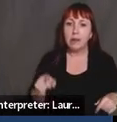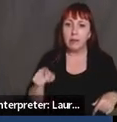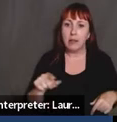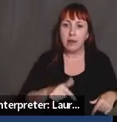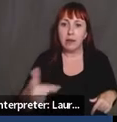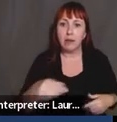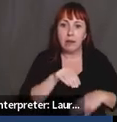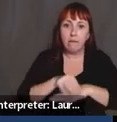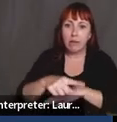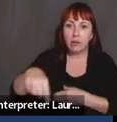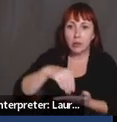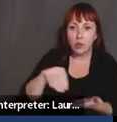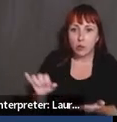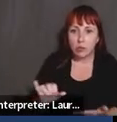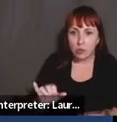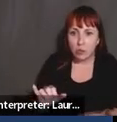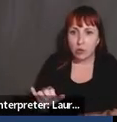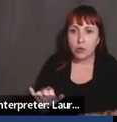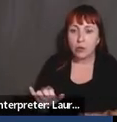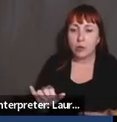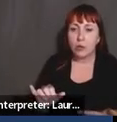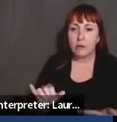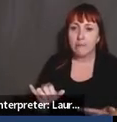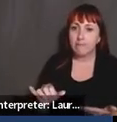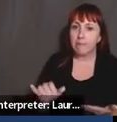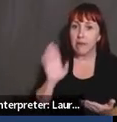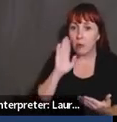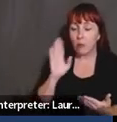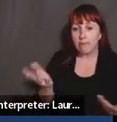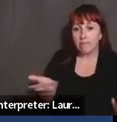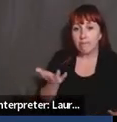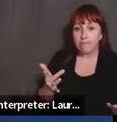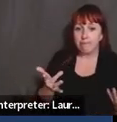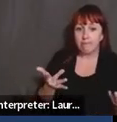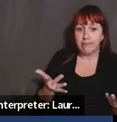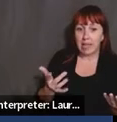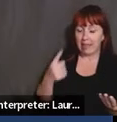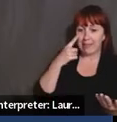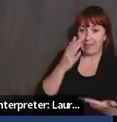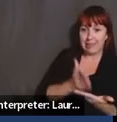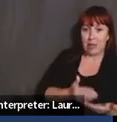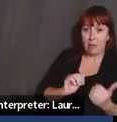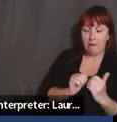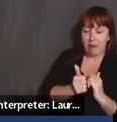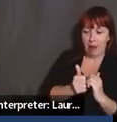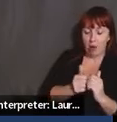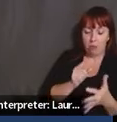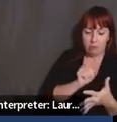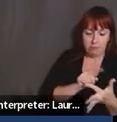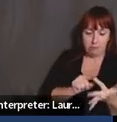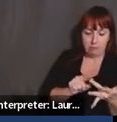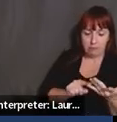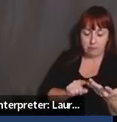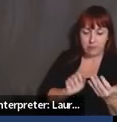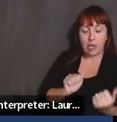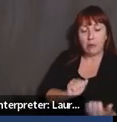think that you don't really care about them. Um, so yeah, I, I think that those are some of the ways that, um, that can be